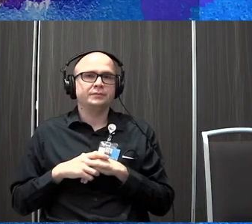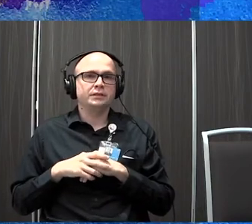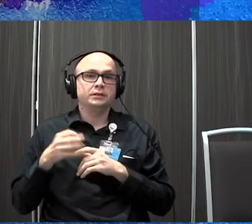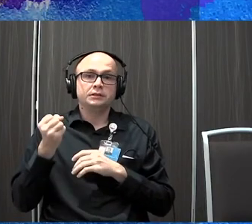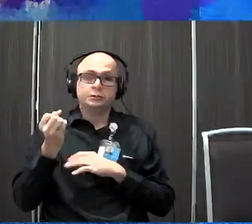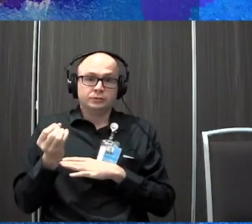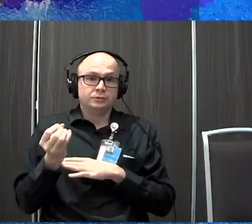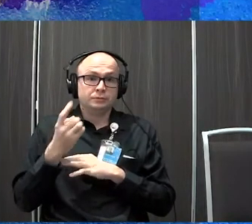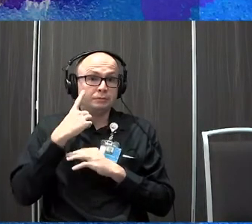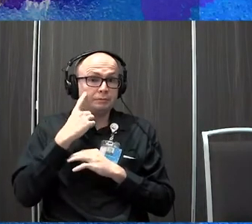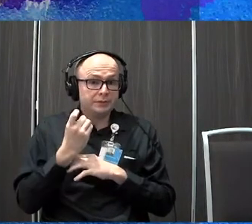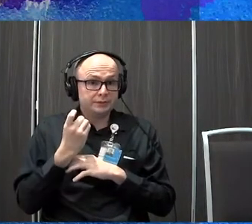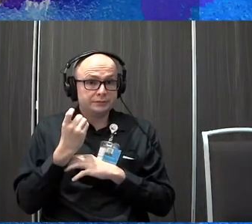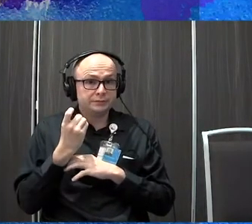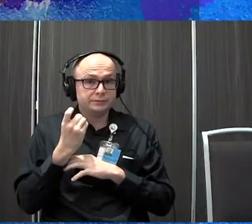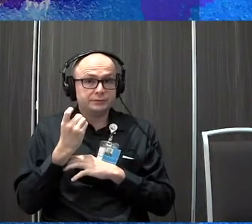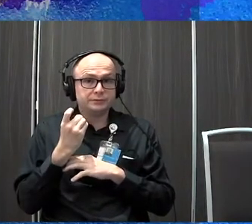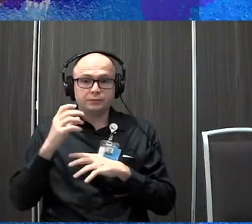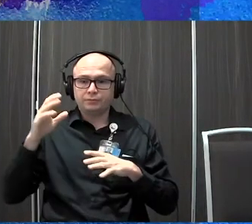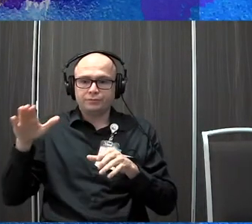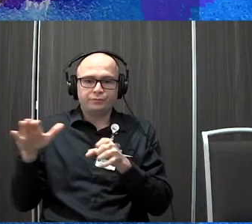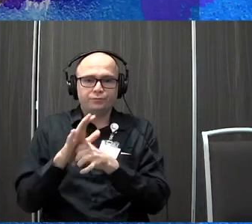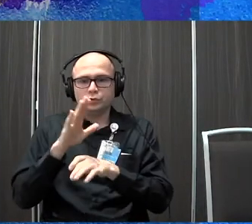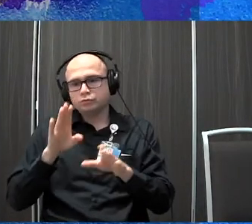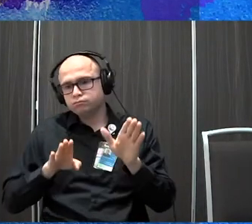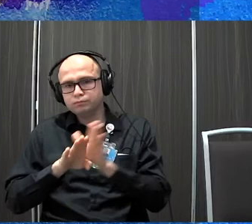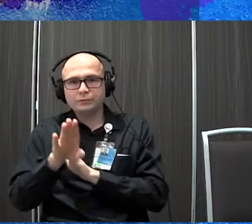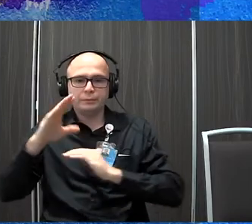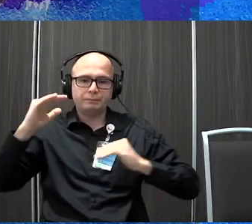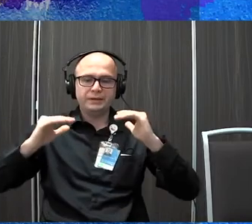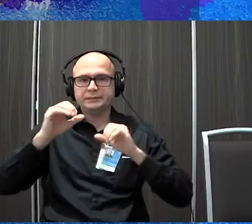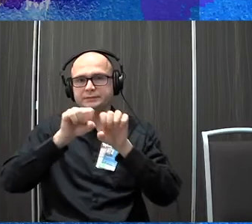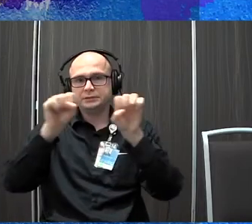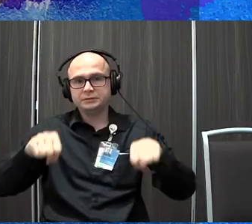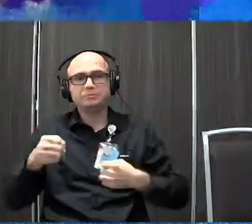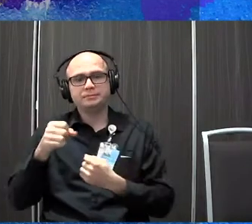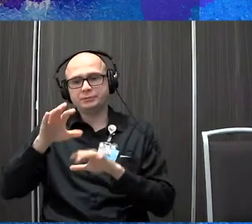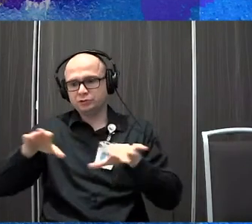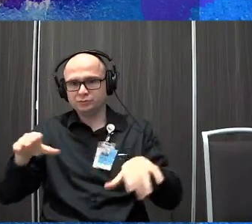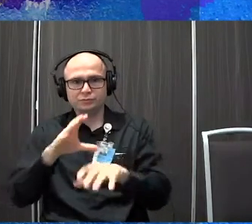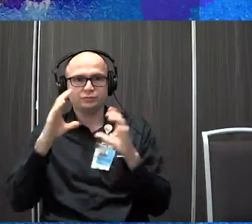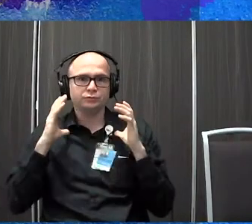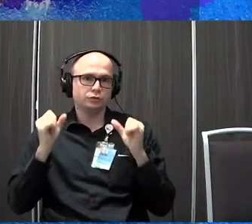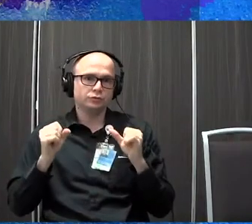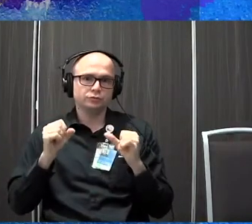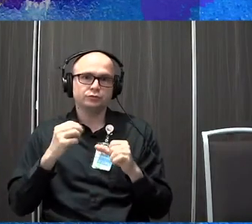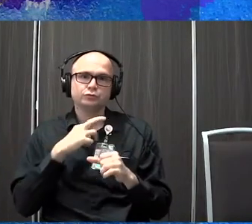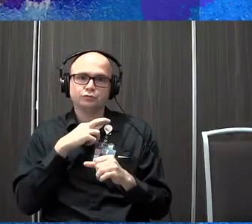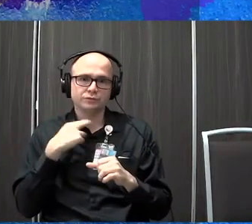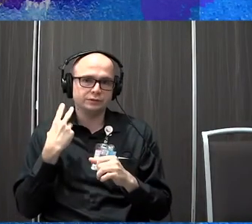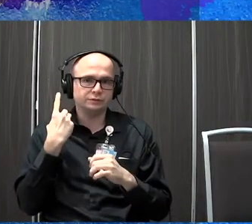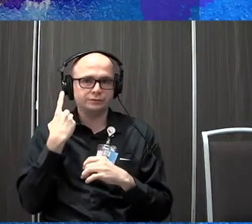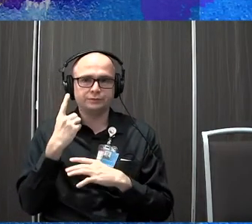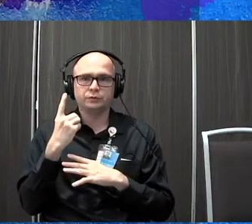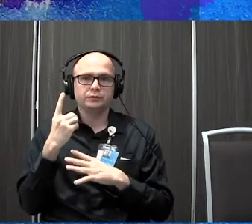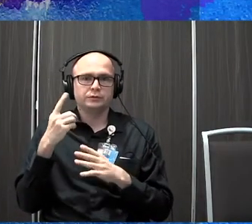So because of that lack of full development of the balance system, our children with CHARGE are a very high risk for gross motor delays, which you